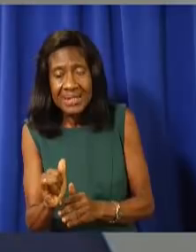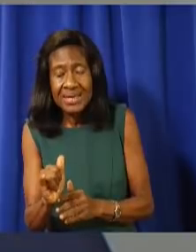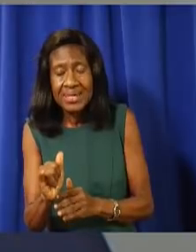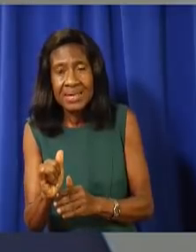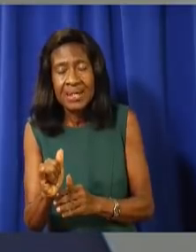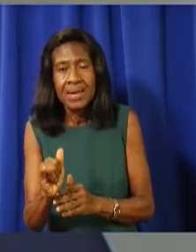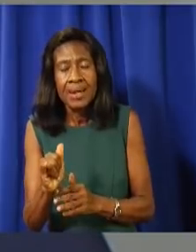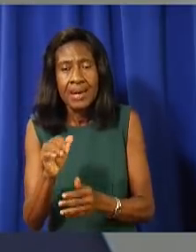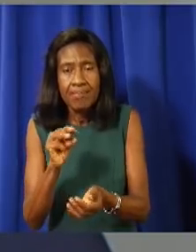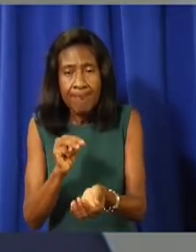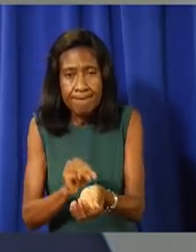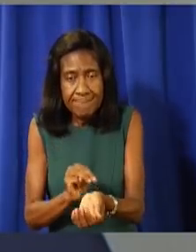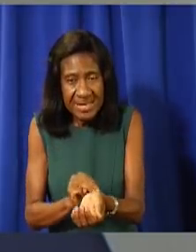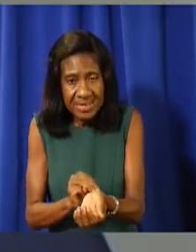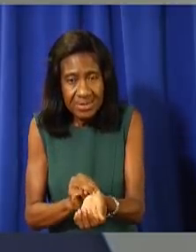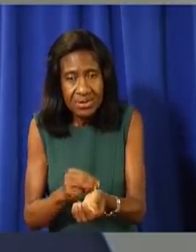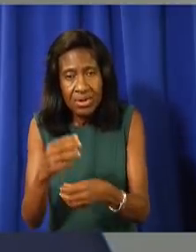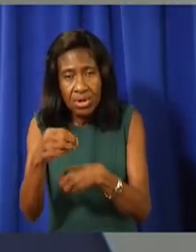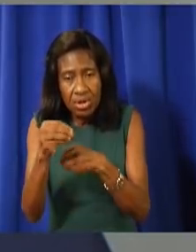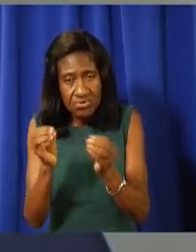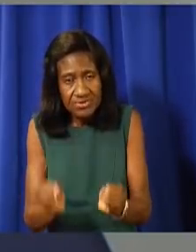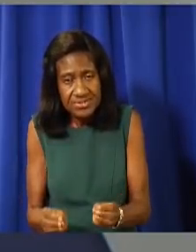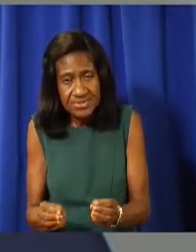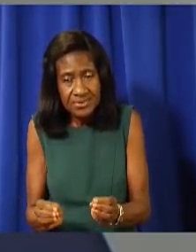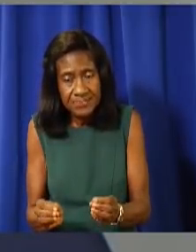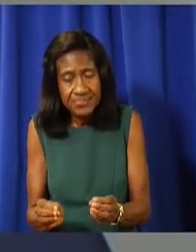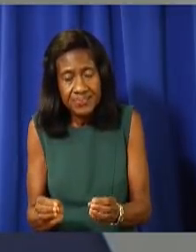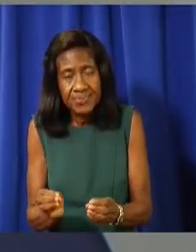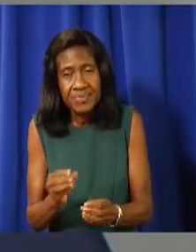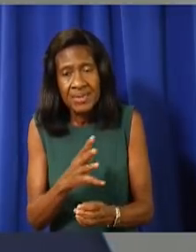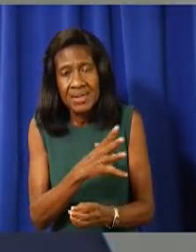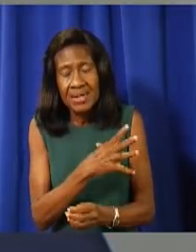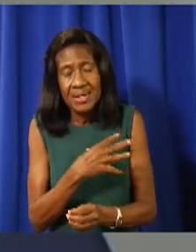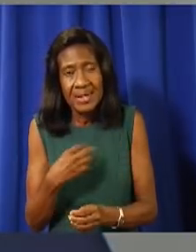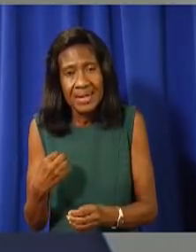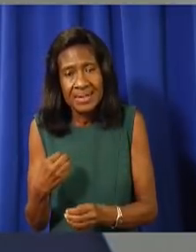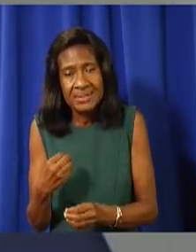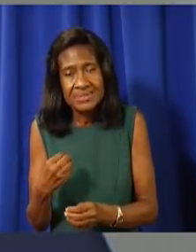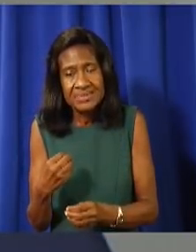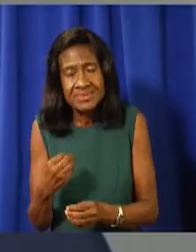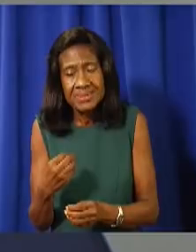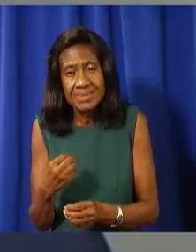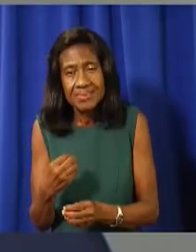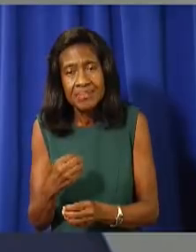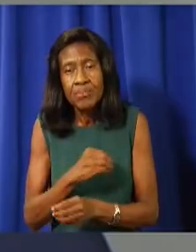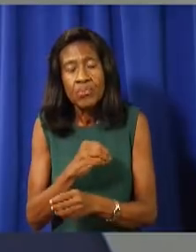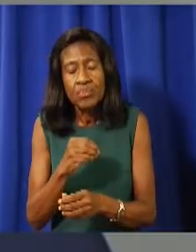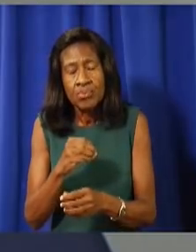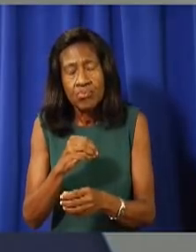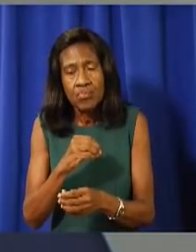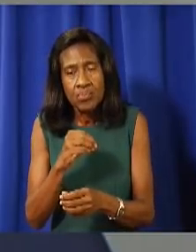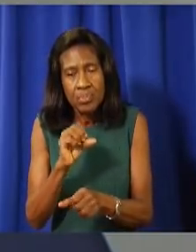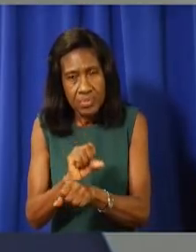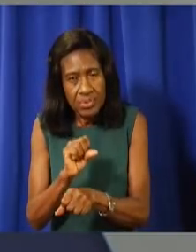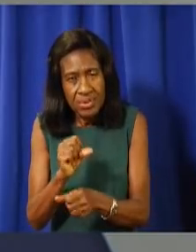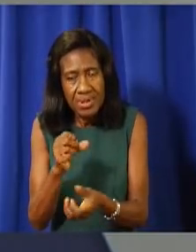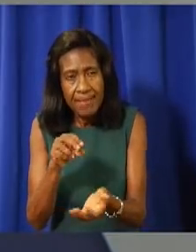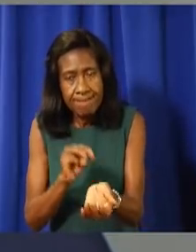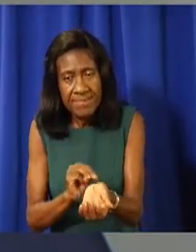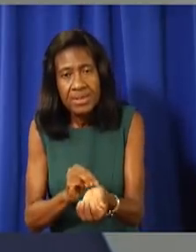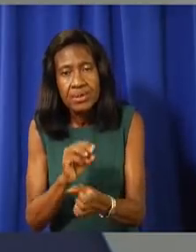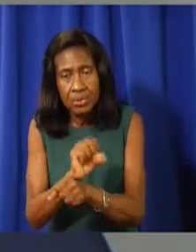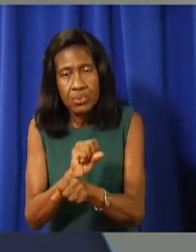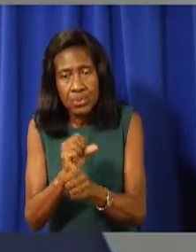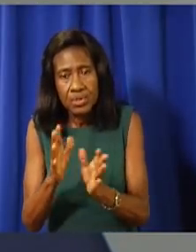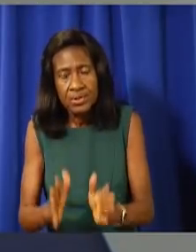the Chief Medical Officer and the Program Board, which is chaired by the Deputy Governor. Phase 3. as I said earlier,